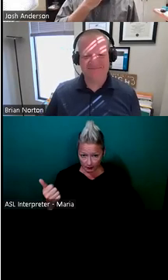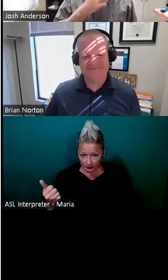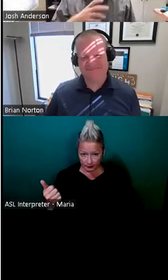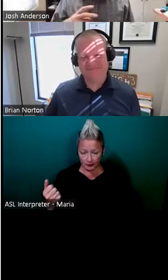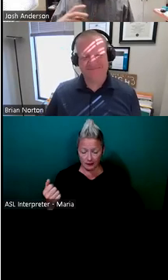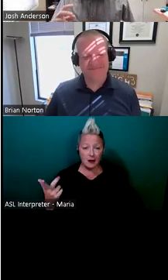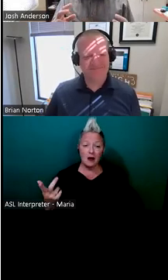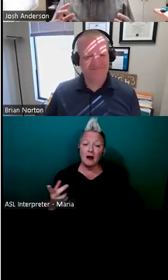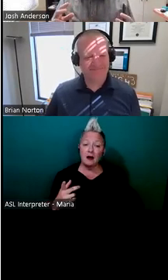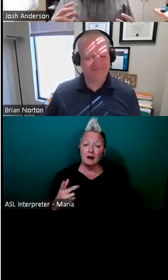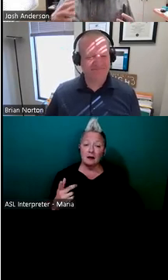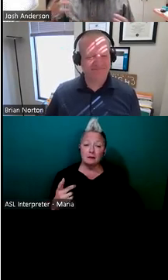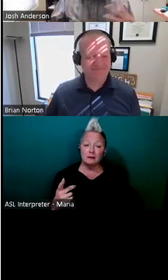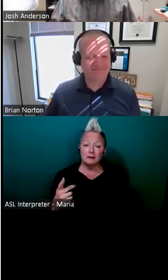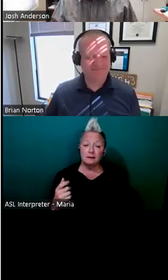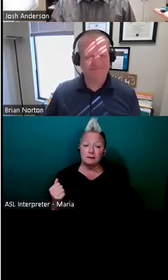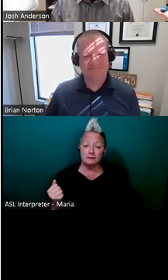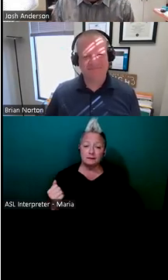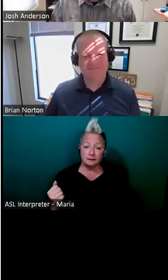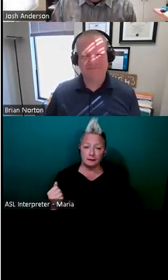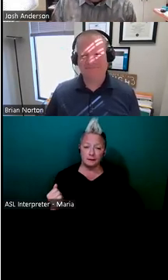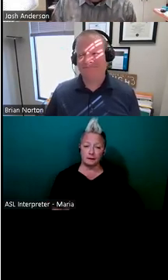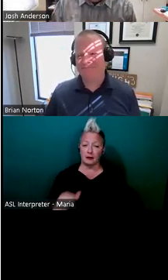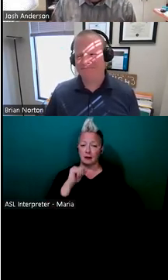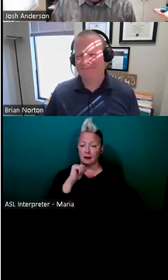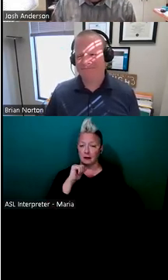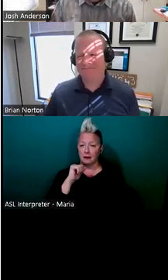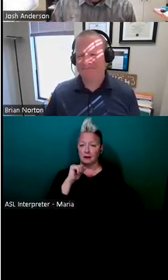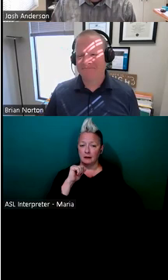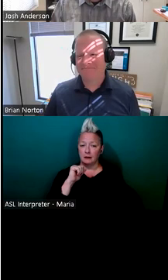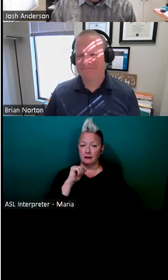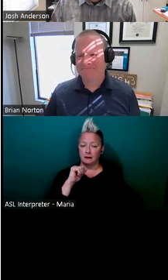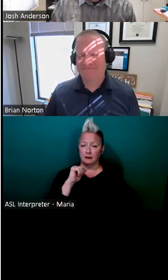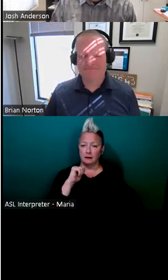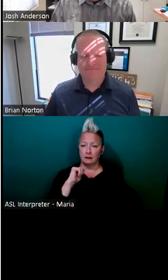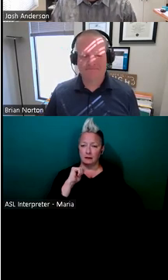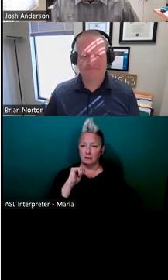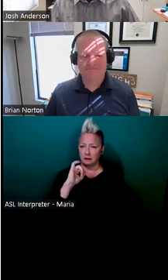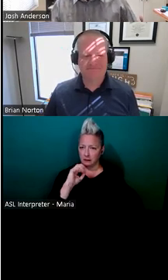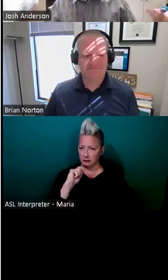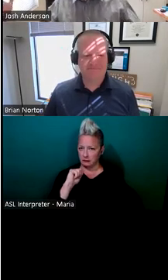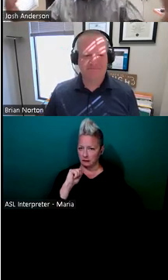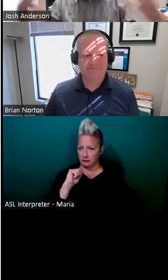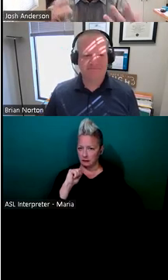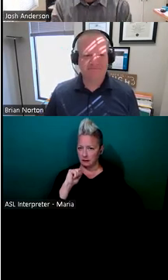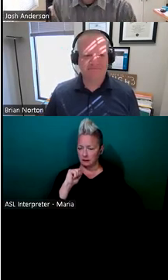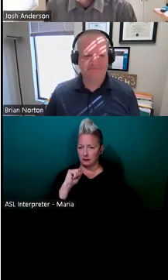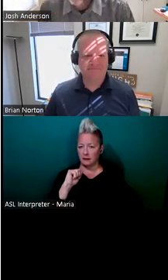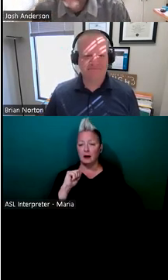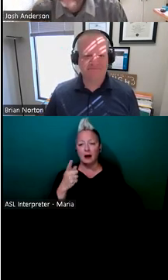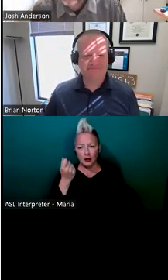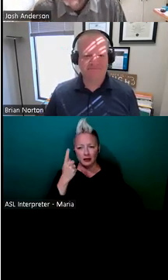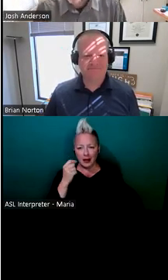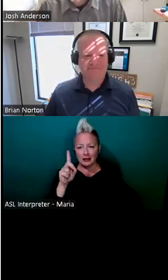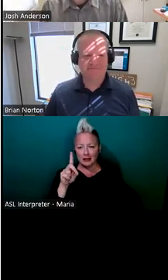complexed by, uh, the amount of different things that are needed to be accommodated, but also just because disability does not live in a